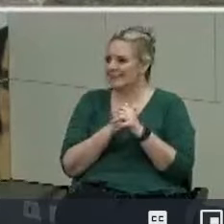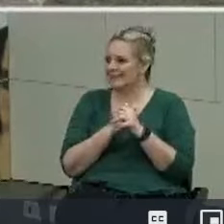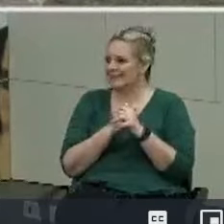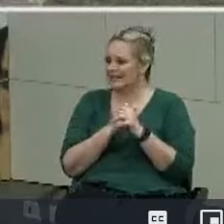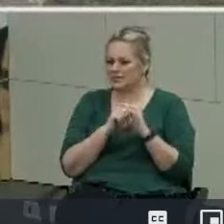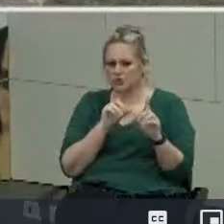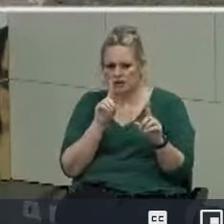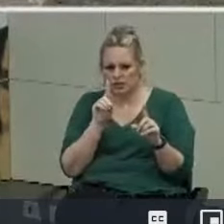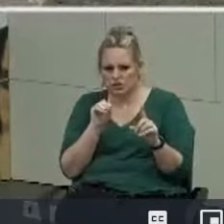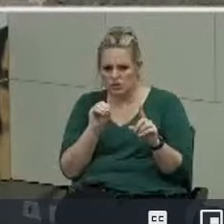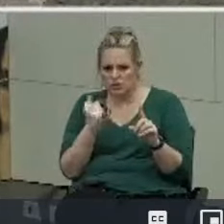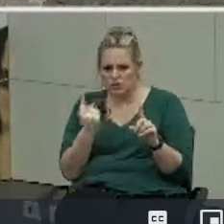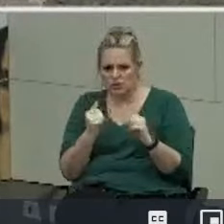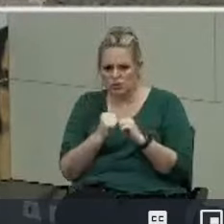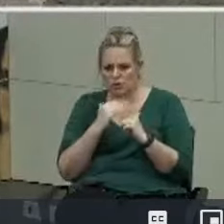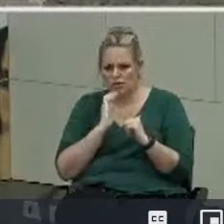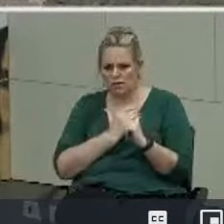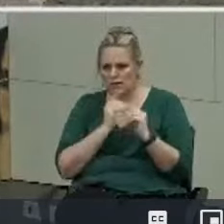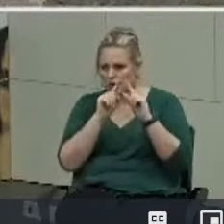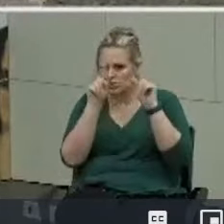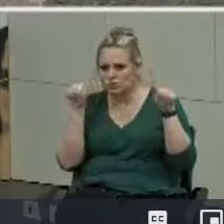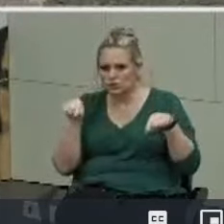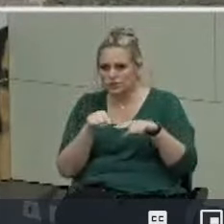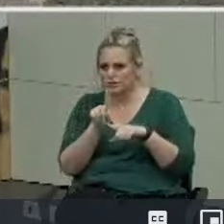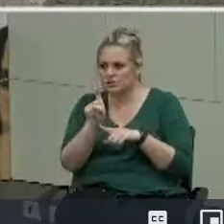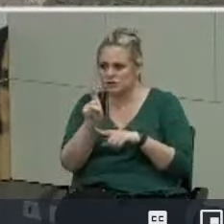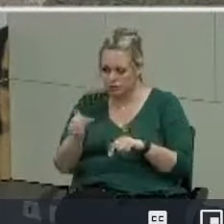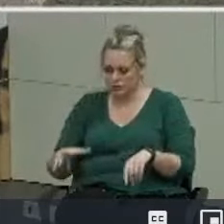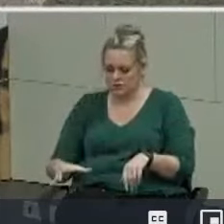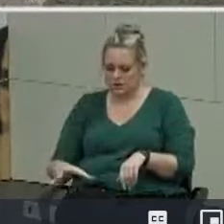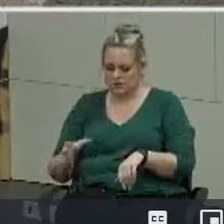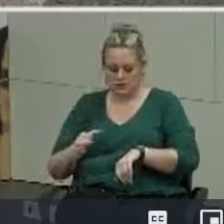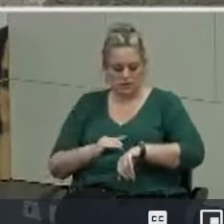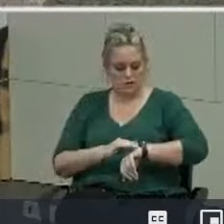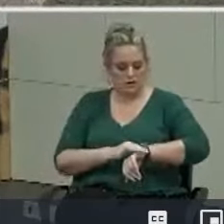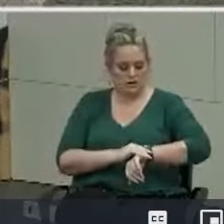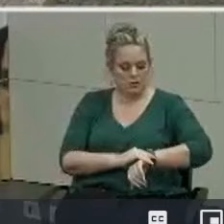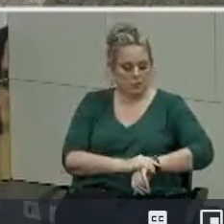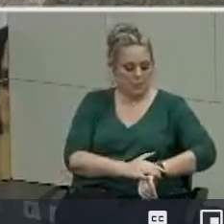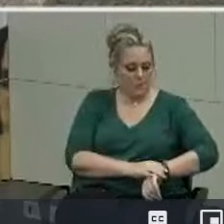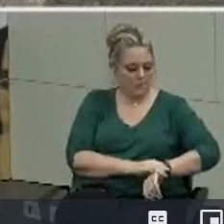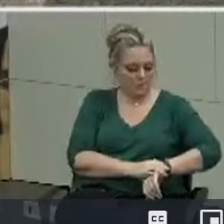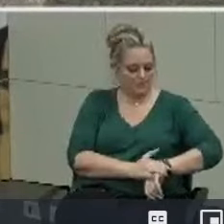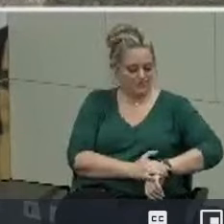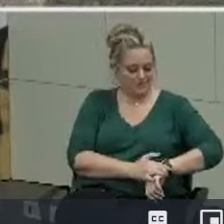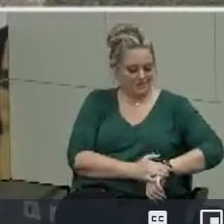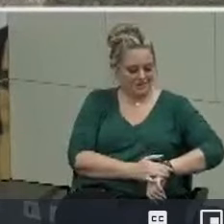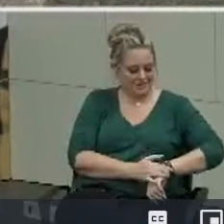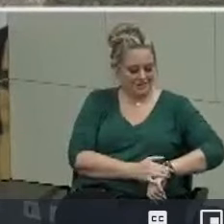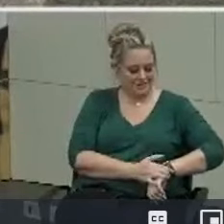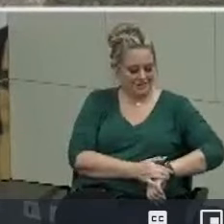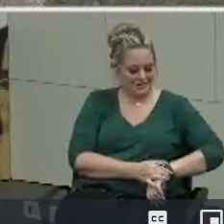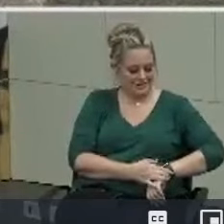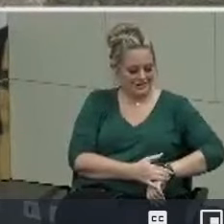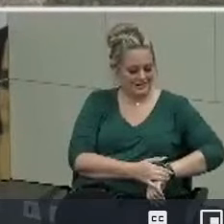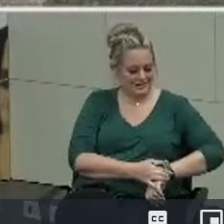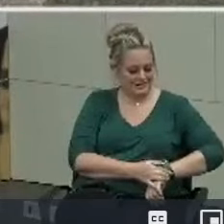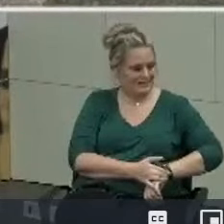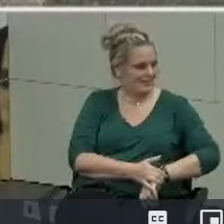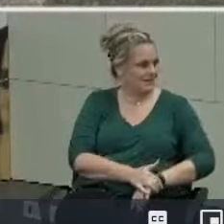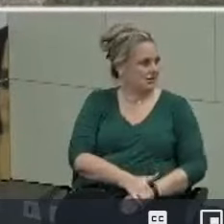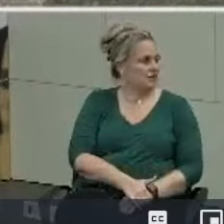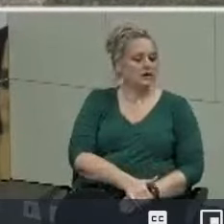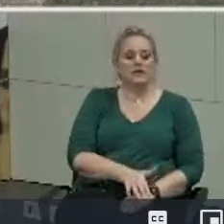do anything on our screens oh there we go thank you